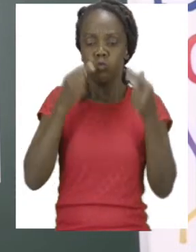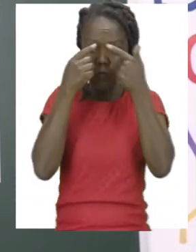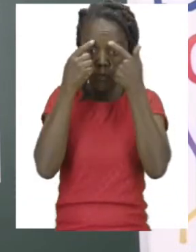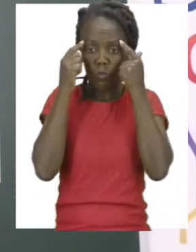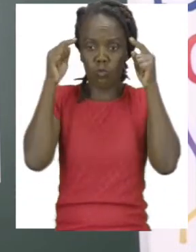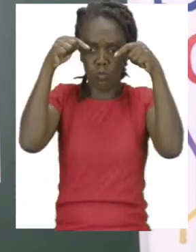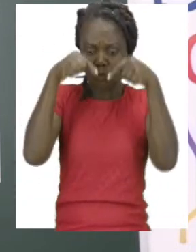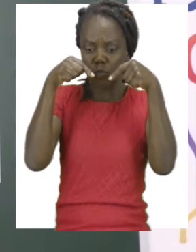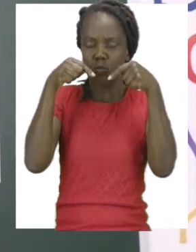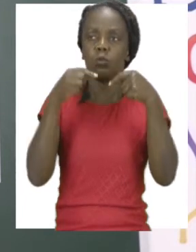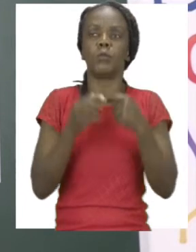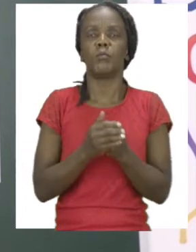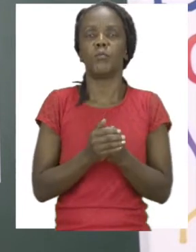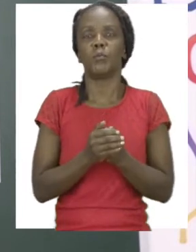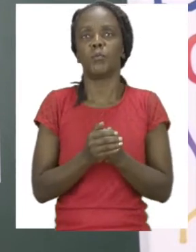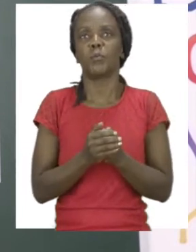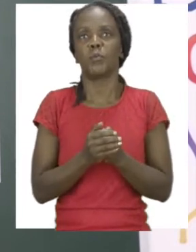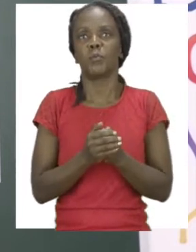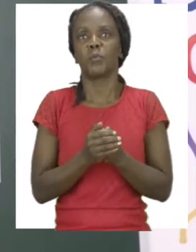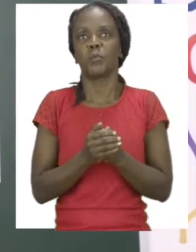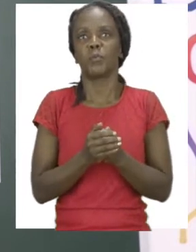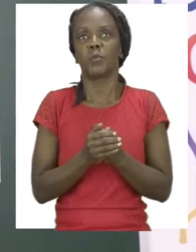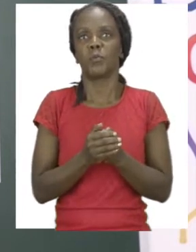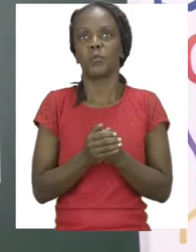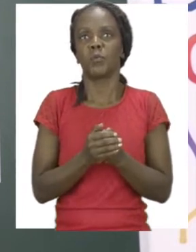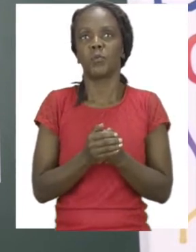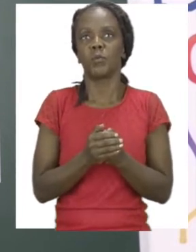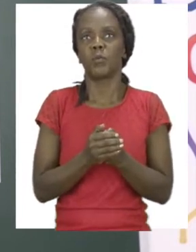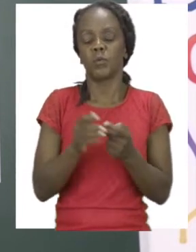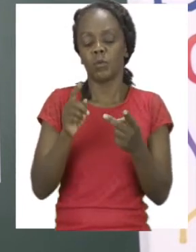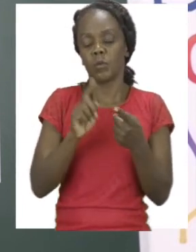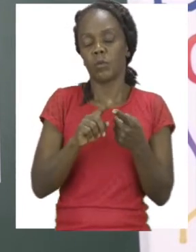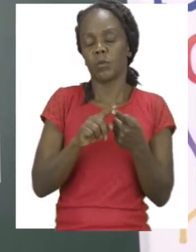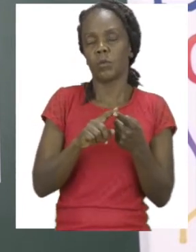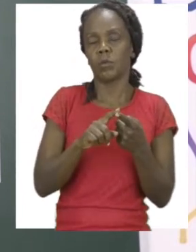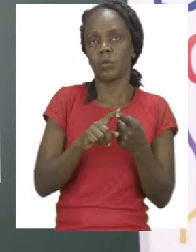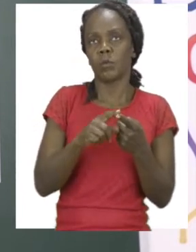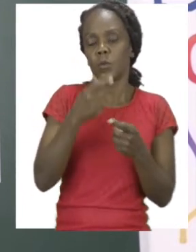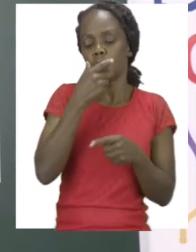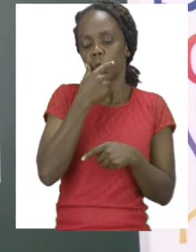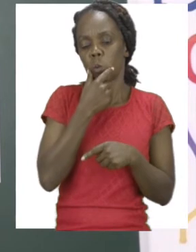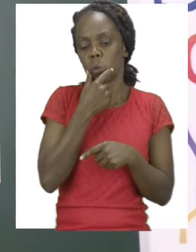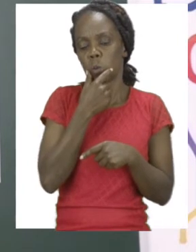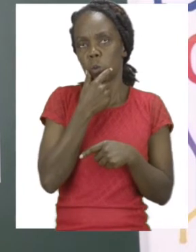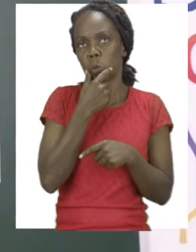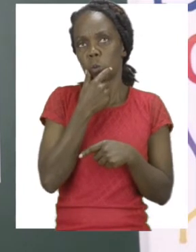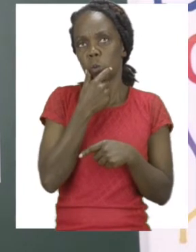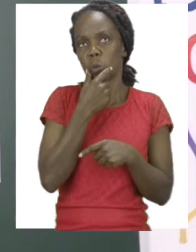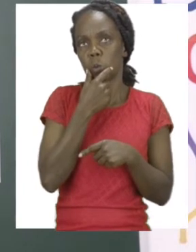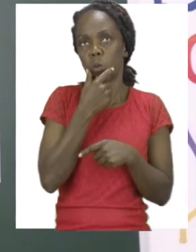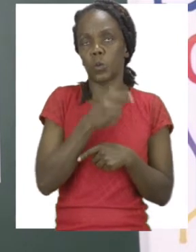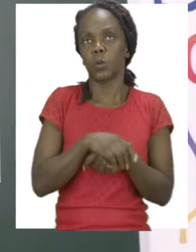beat someone. And then when you're sad. And it's very, very calm.